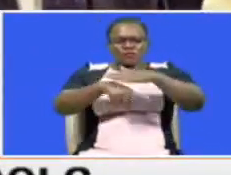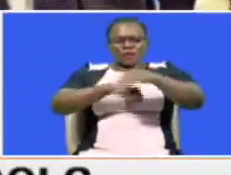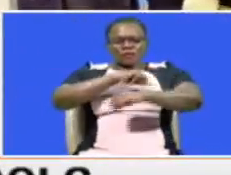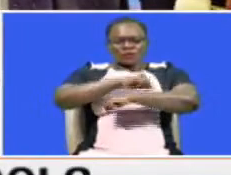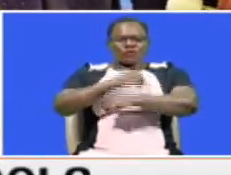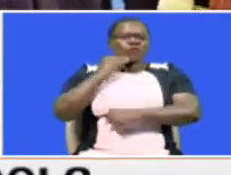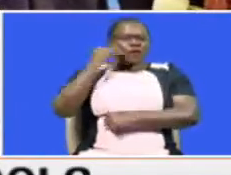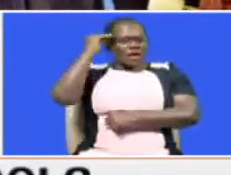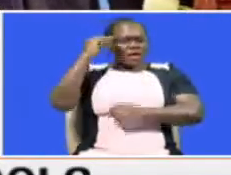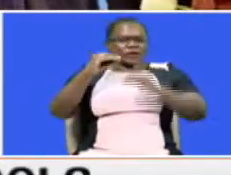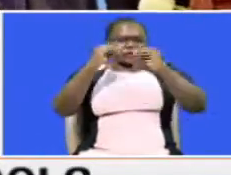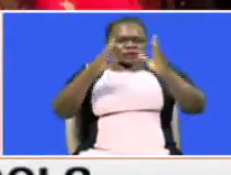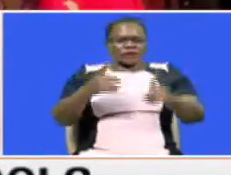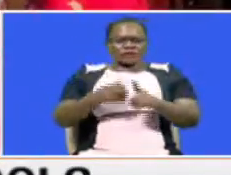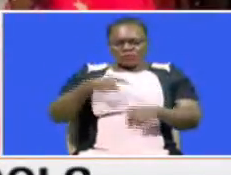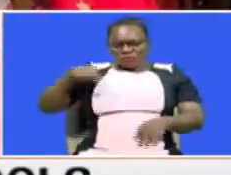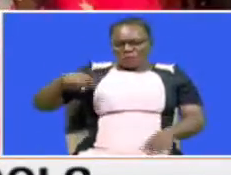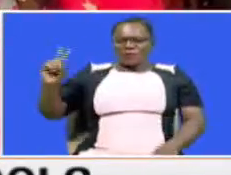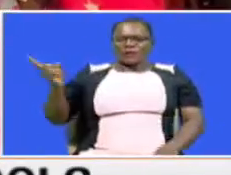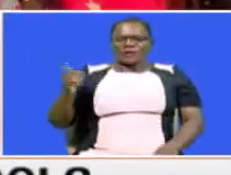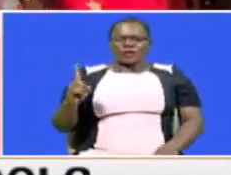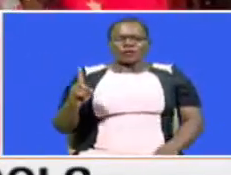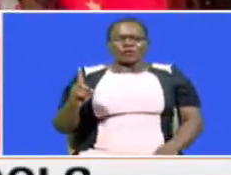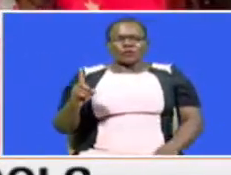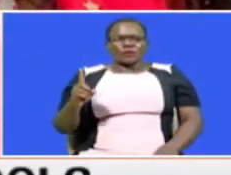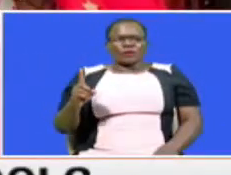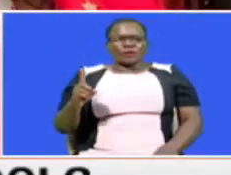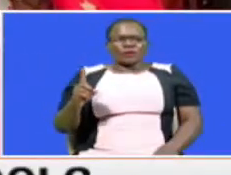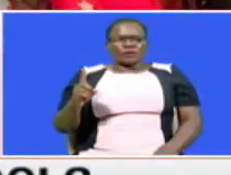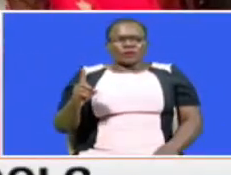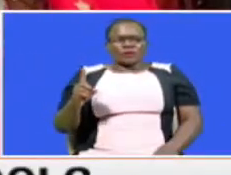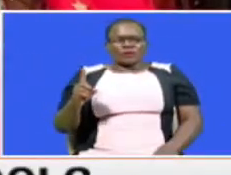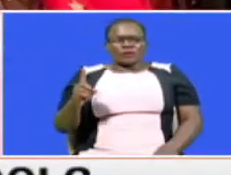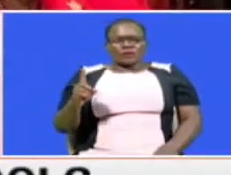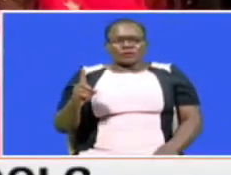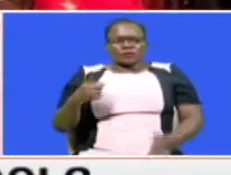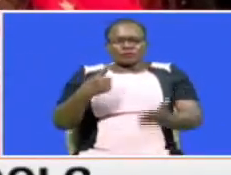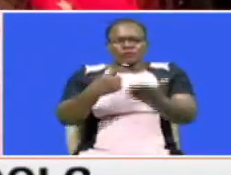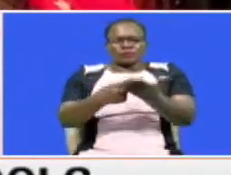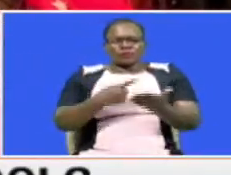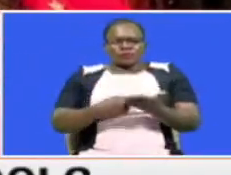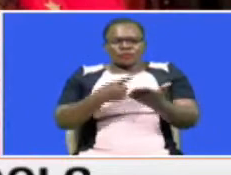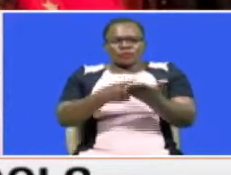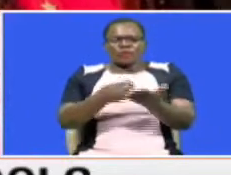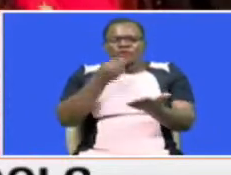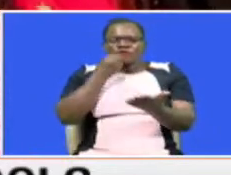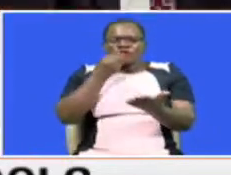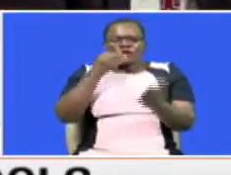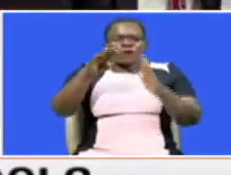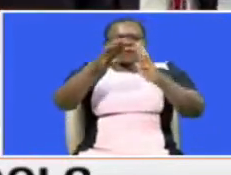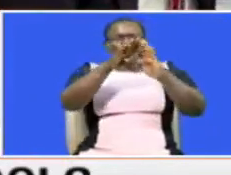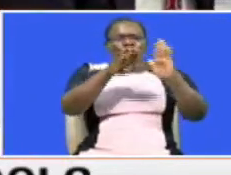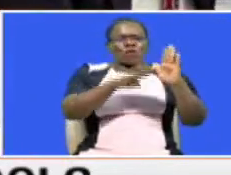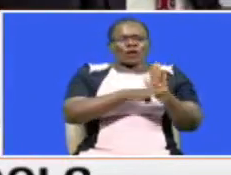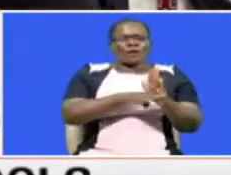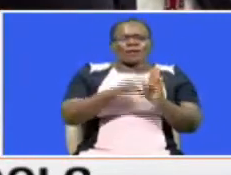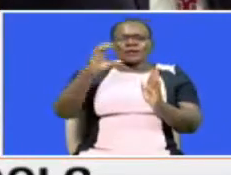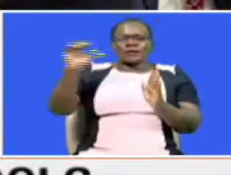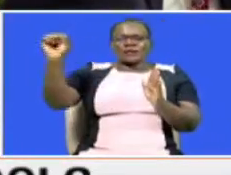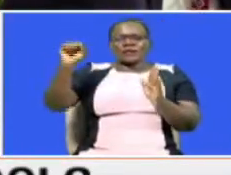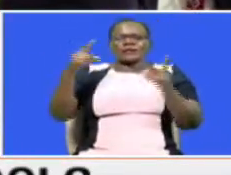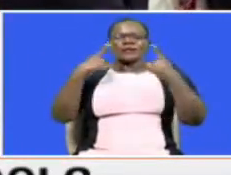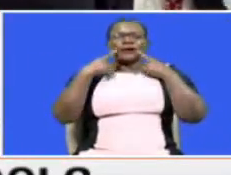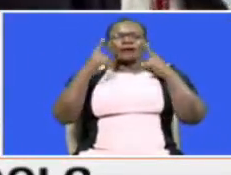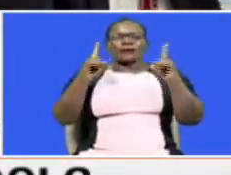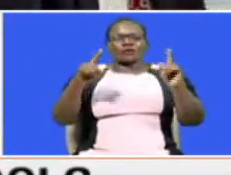head teachers from Nairobi City County at St. George's Primary School to discuss school feeding program. The CS announced